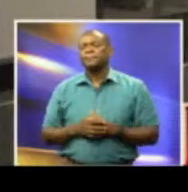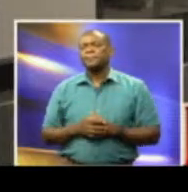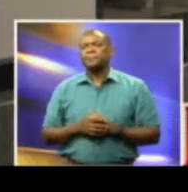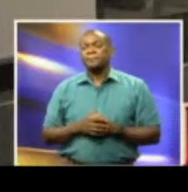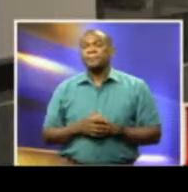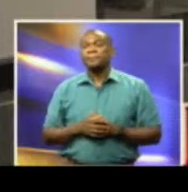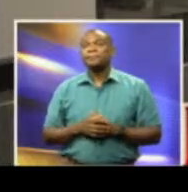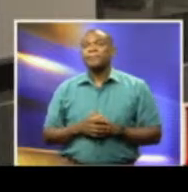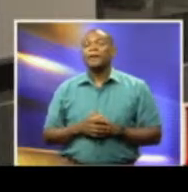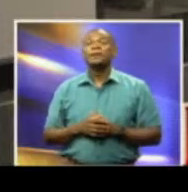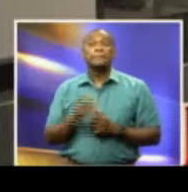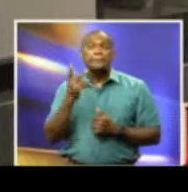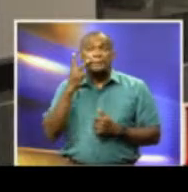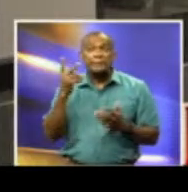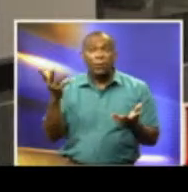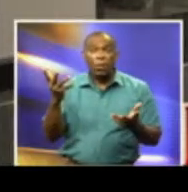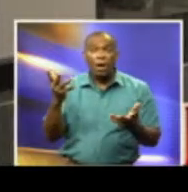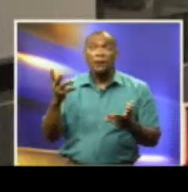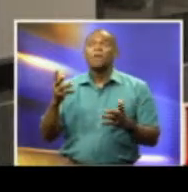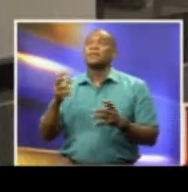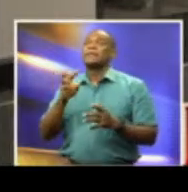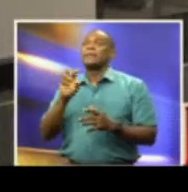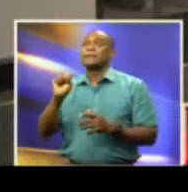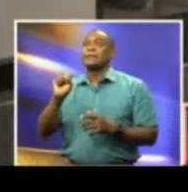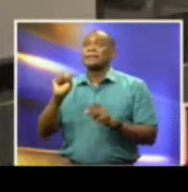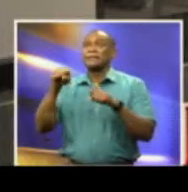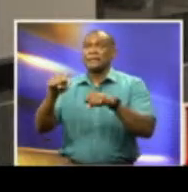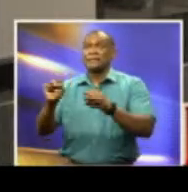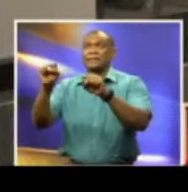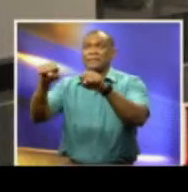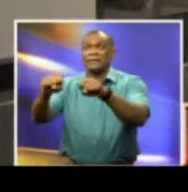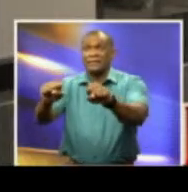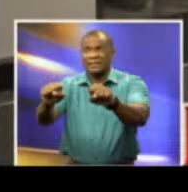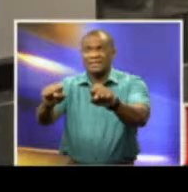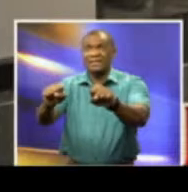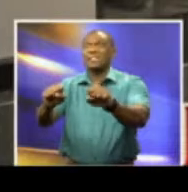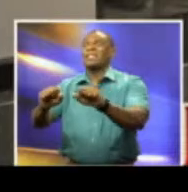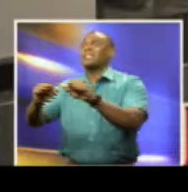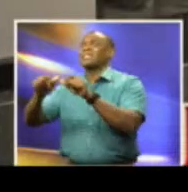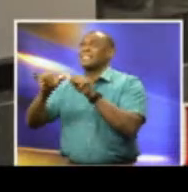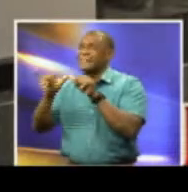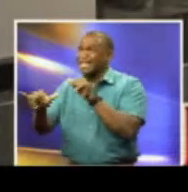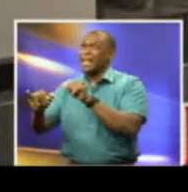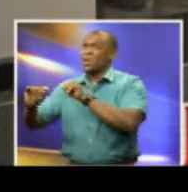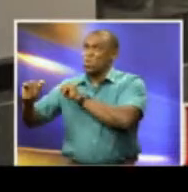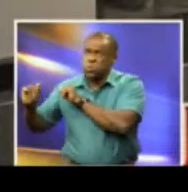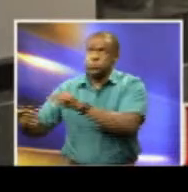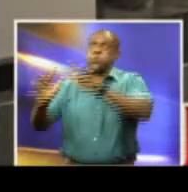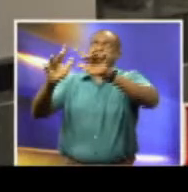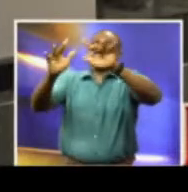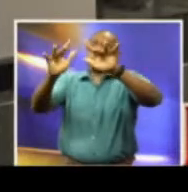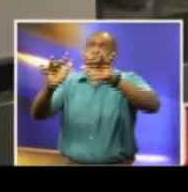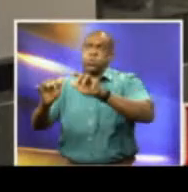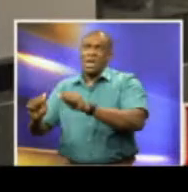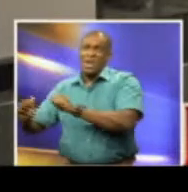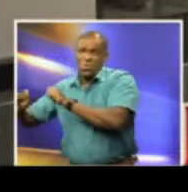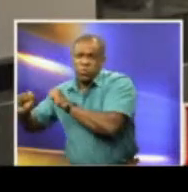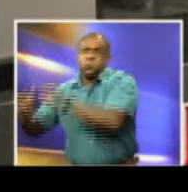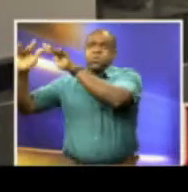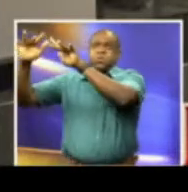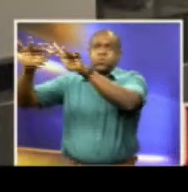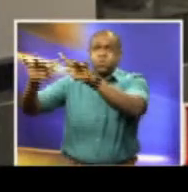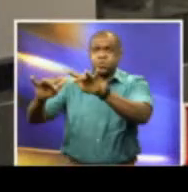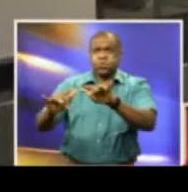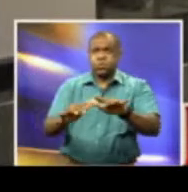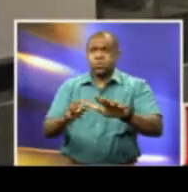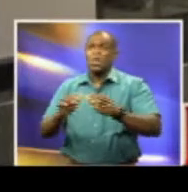What we are seeing, though, is that our seas do have some bit of normalcy to return to, and it is pretty much back to